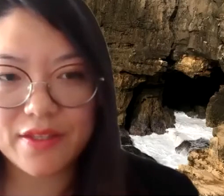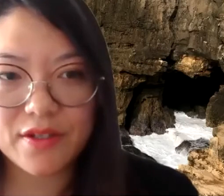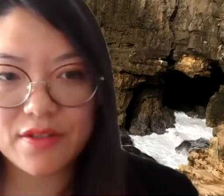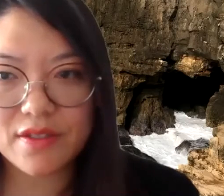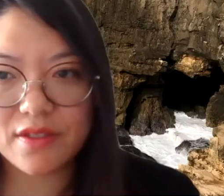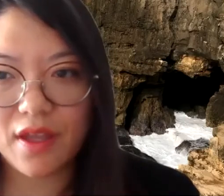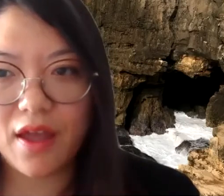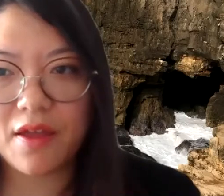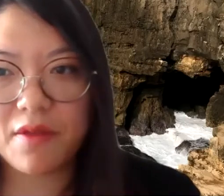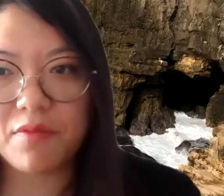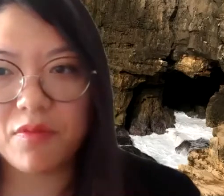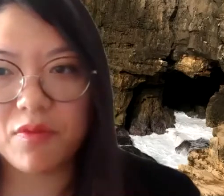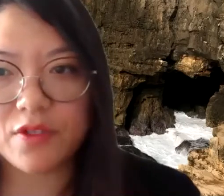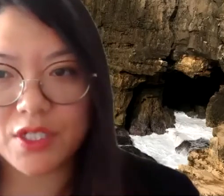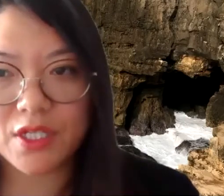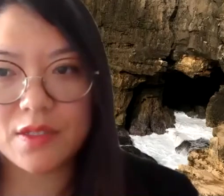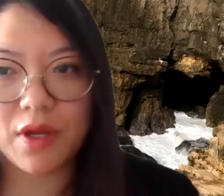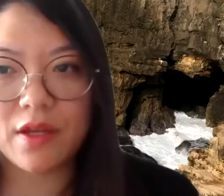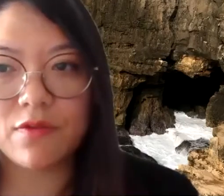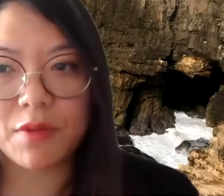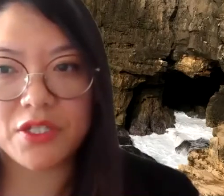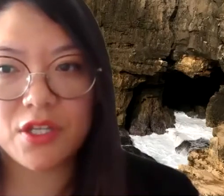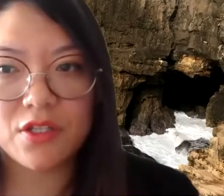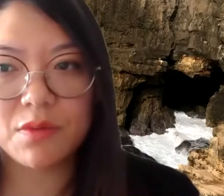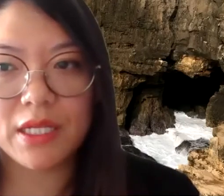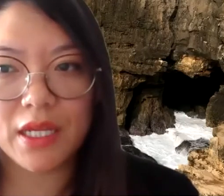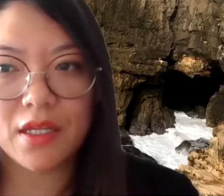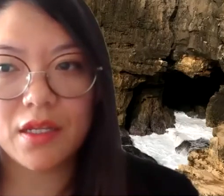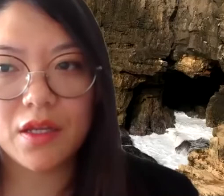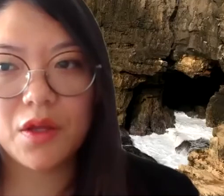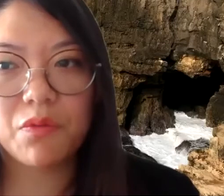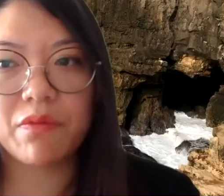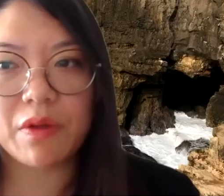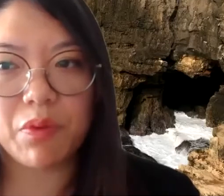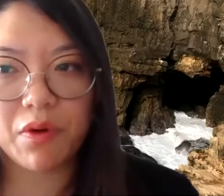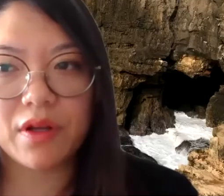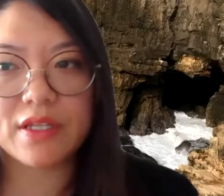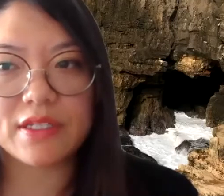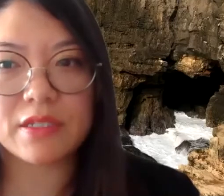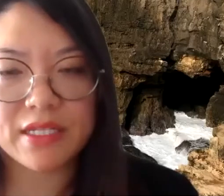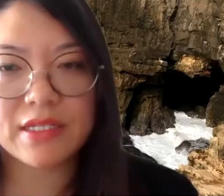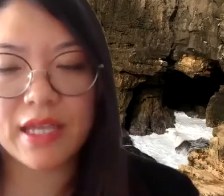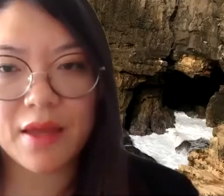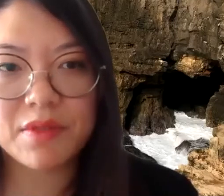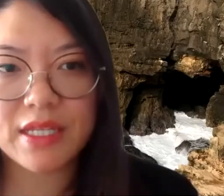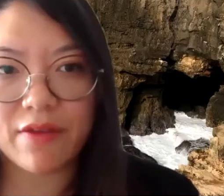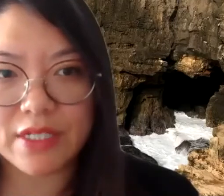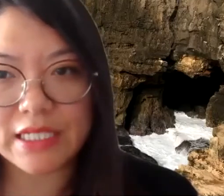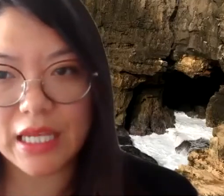pretty easy answers. The first question is, what information do we need when we report a suspected